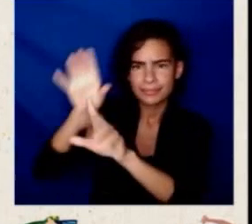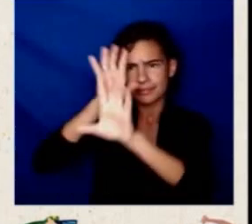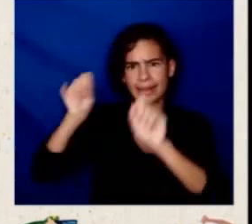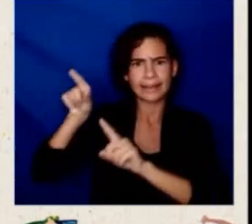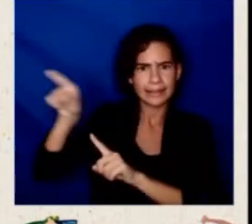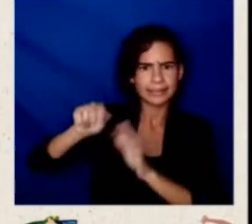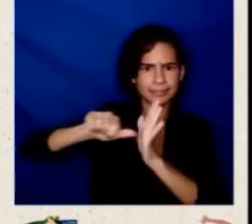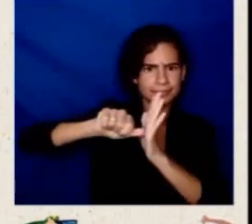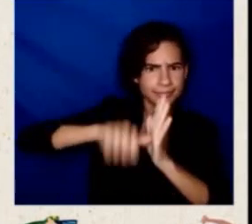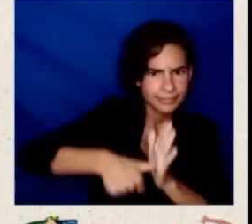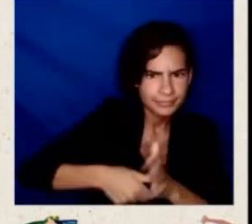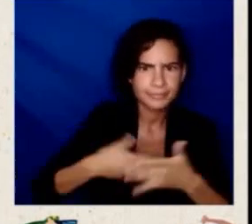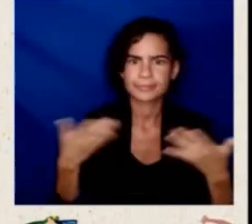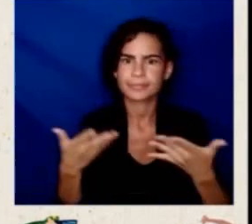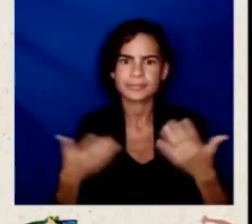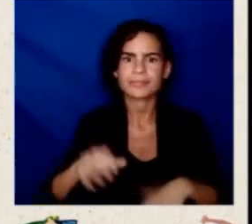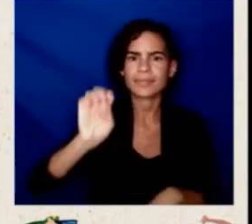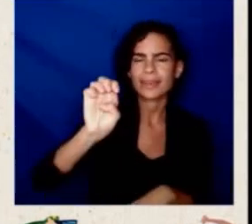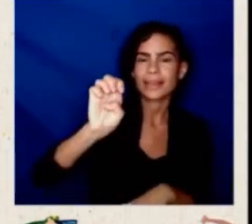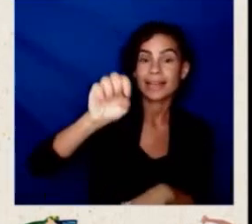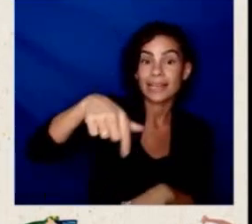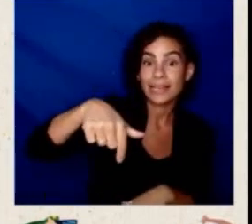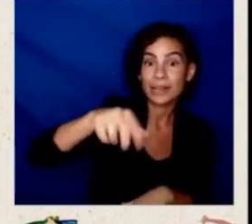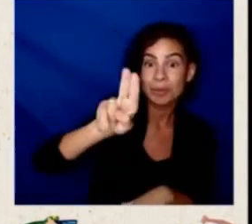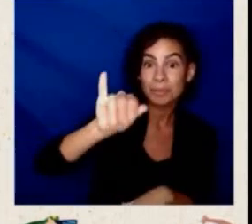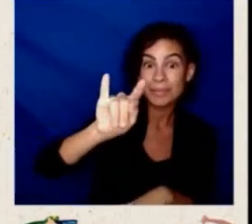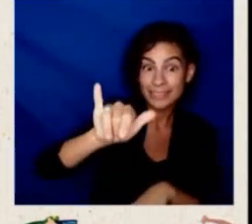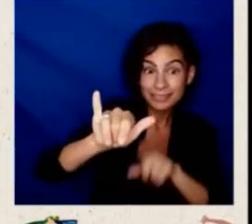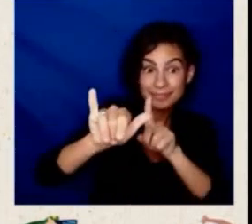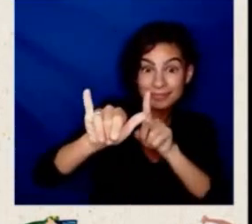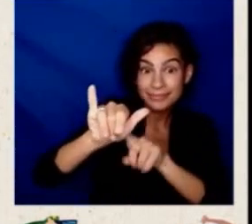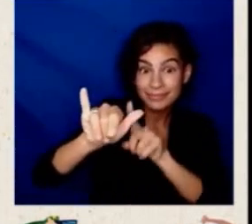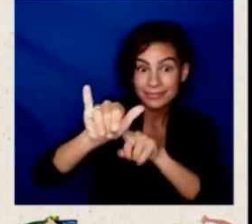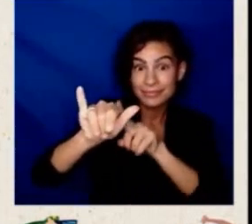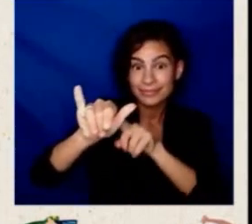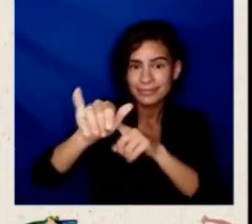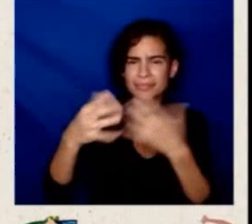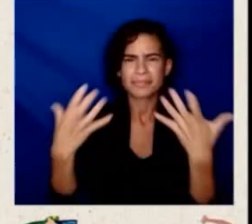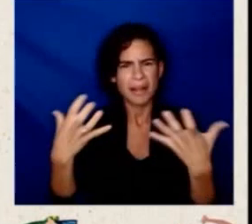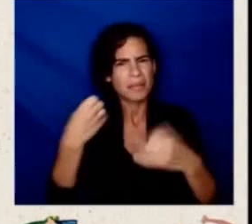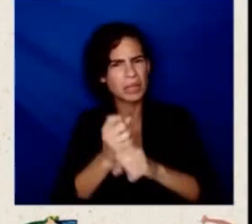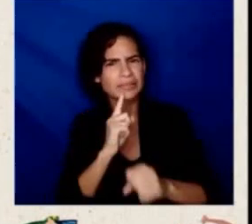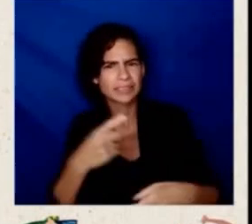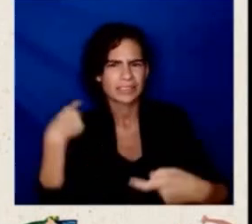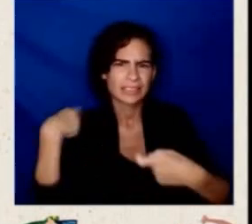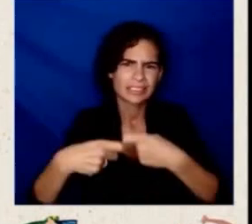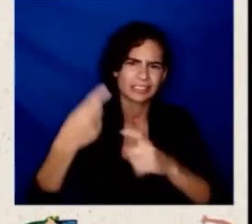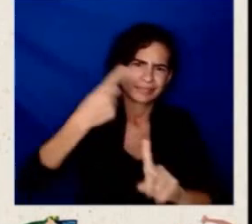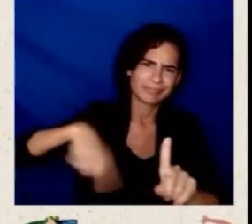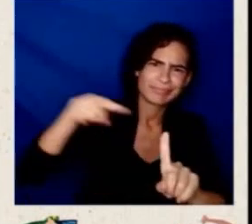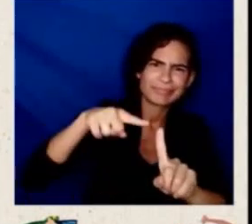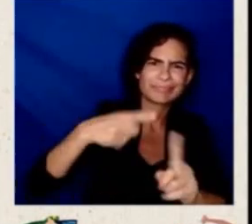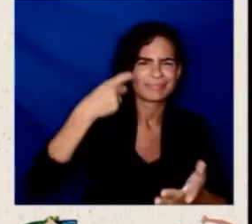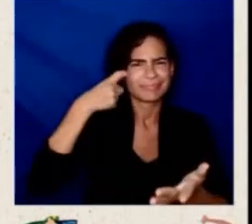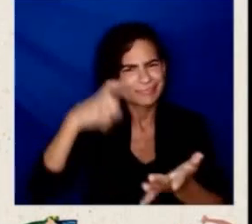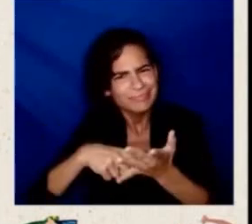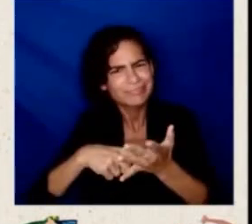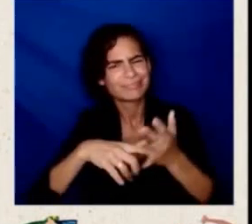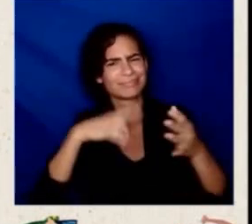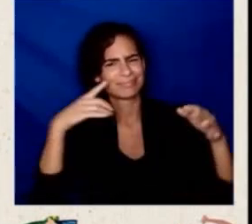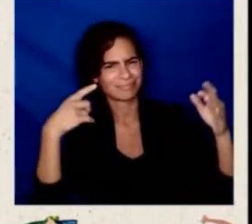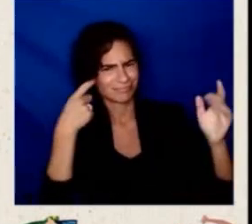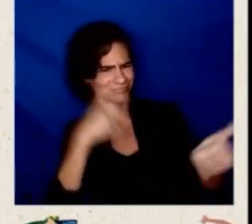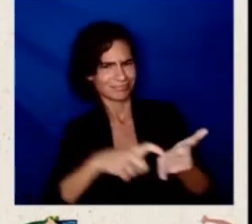center in the work to uplift the lives of working Americans across the country through his Build Back Better agenda.